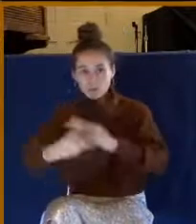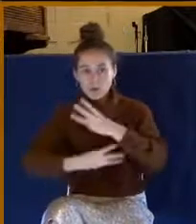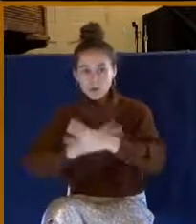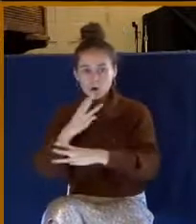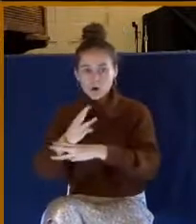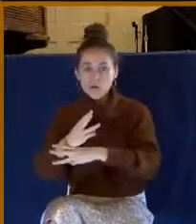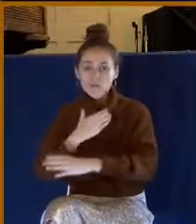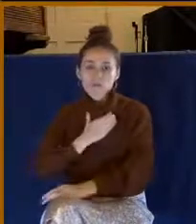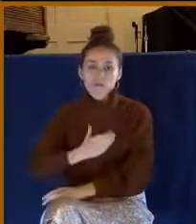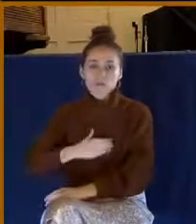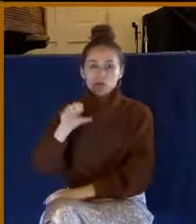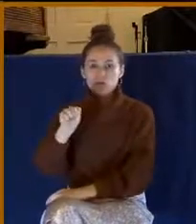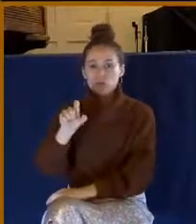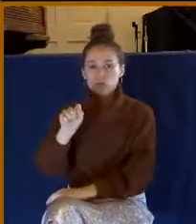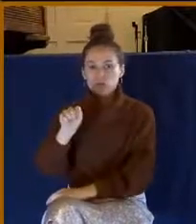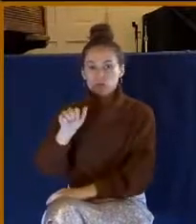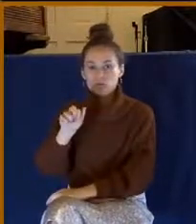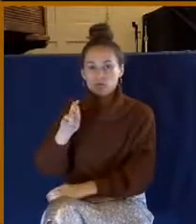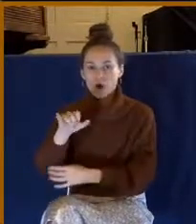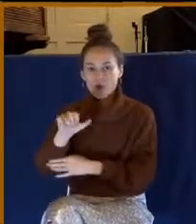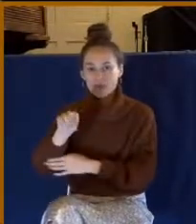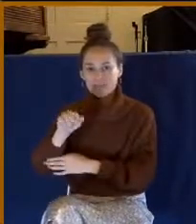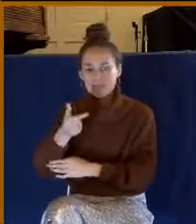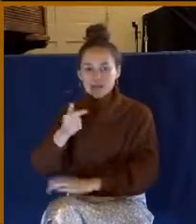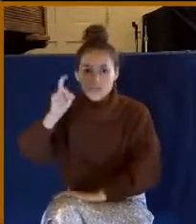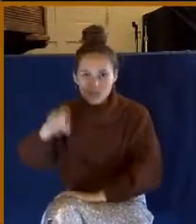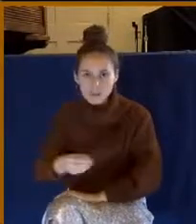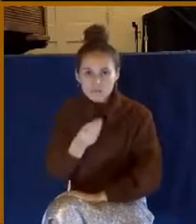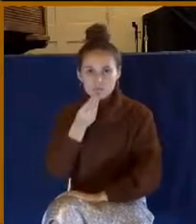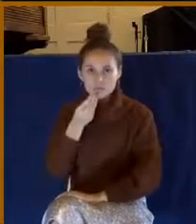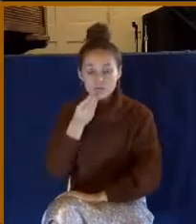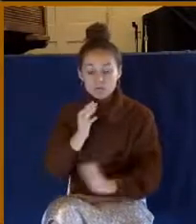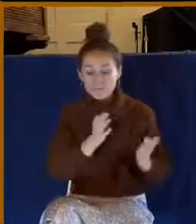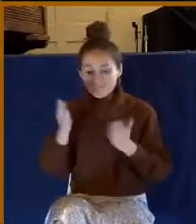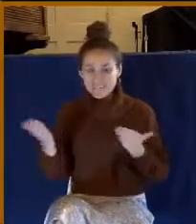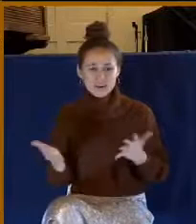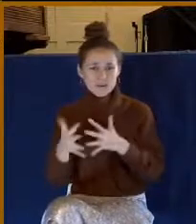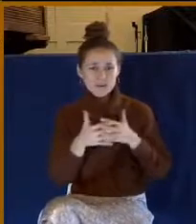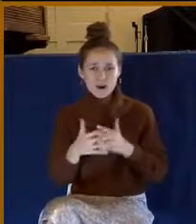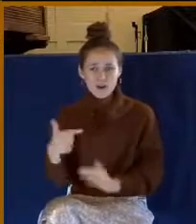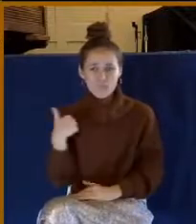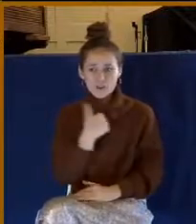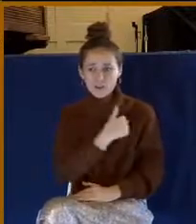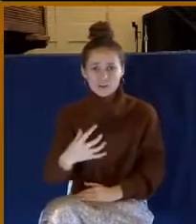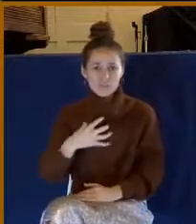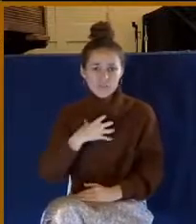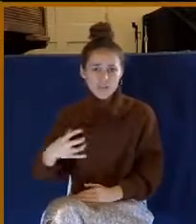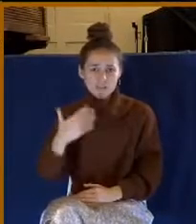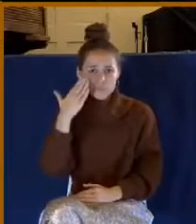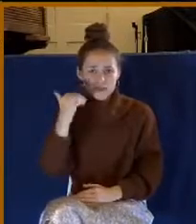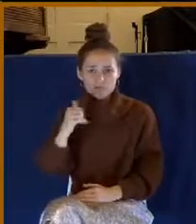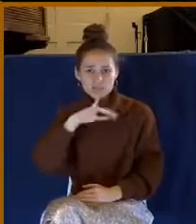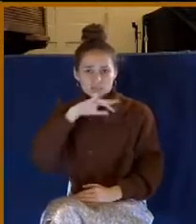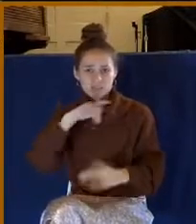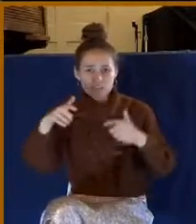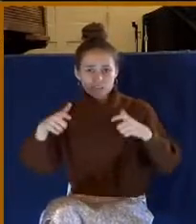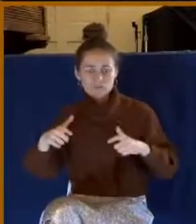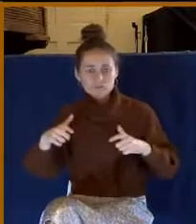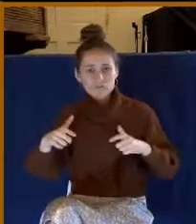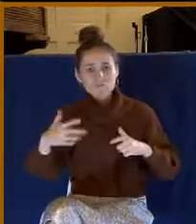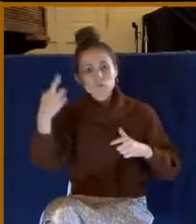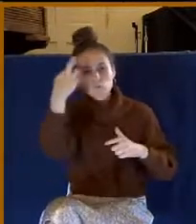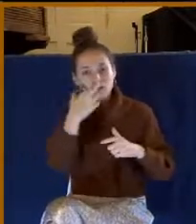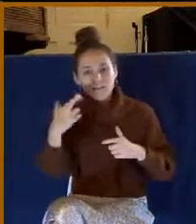dishes. Dirty dishes reveal the blessing of God. Don't you understand that? You have dishes that are dirty because God has been